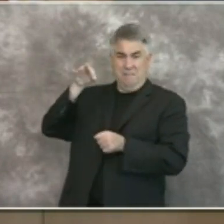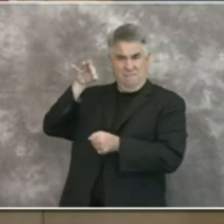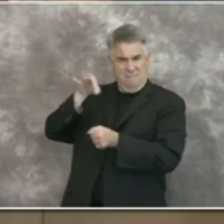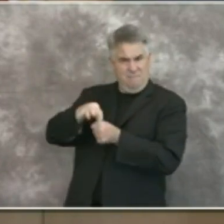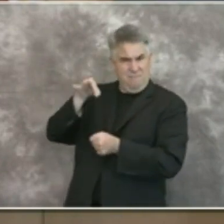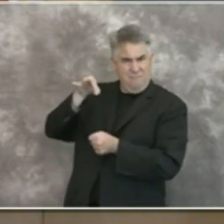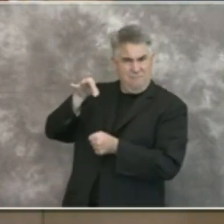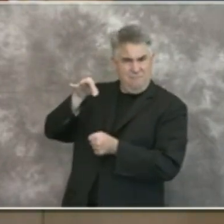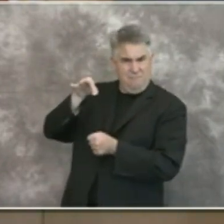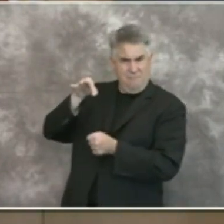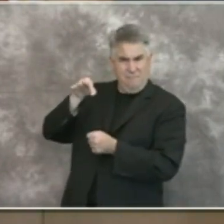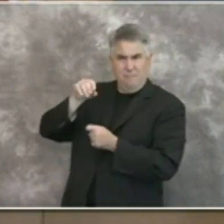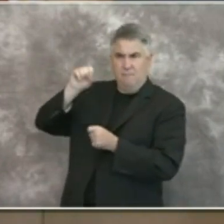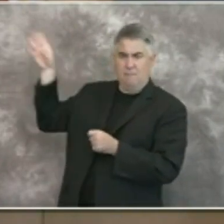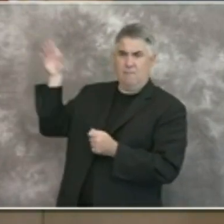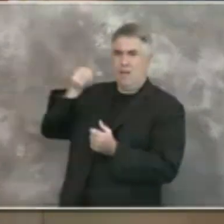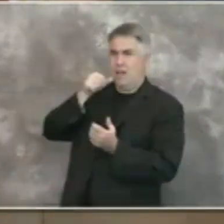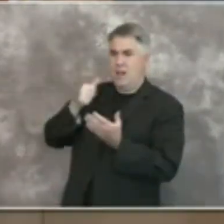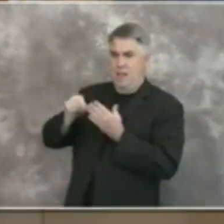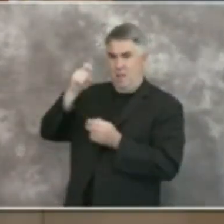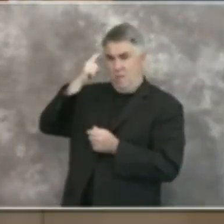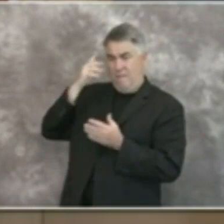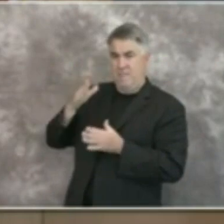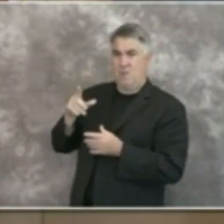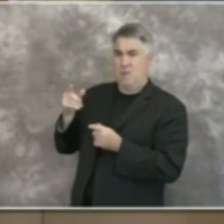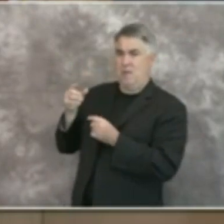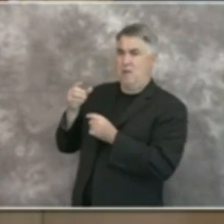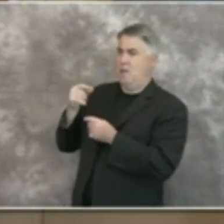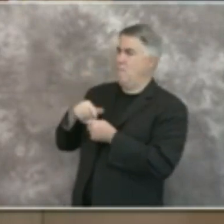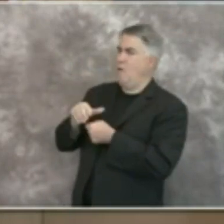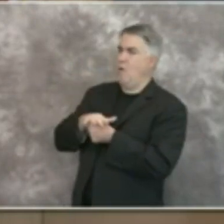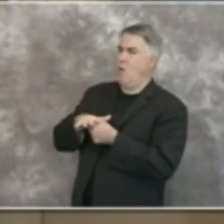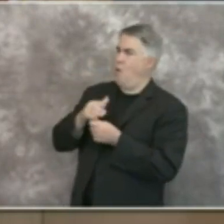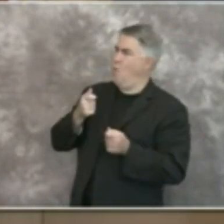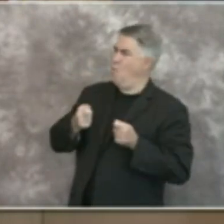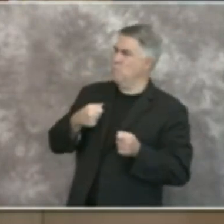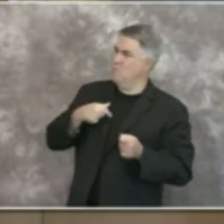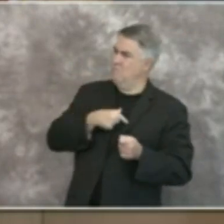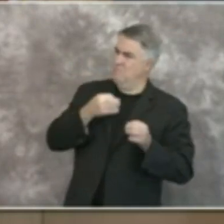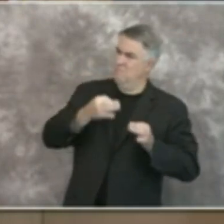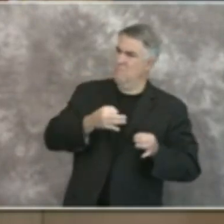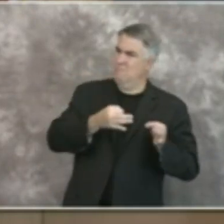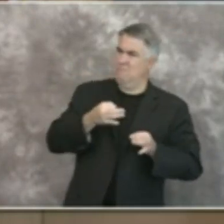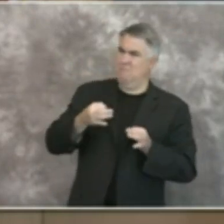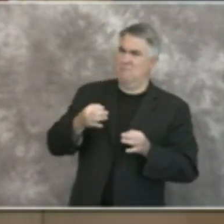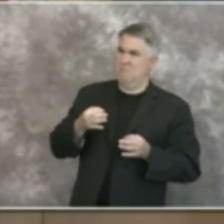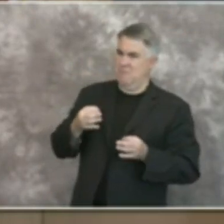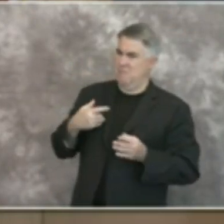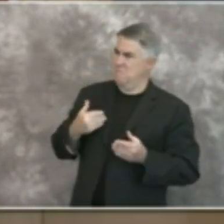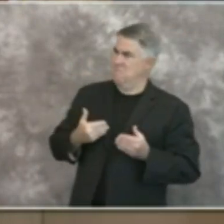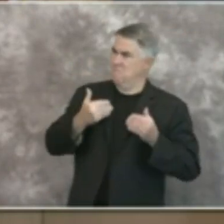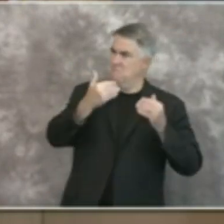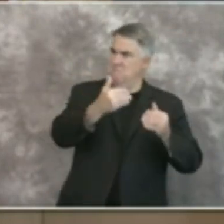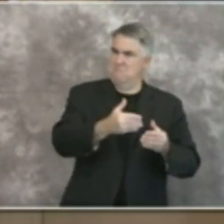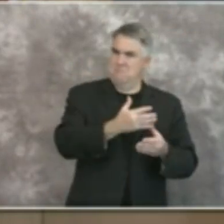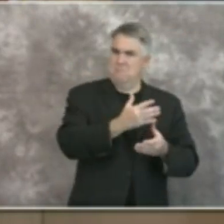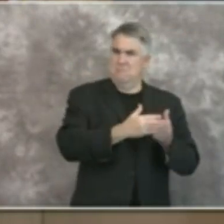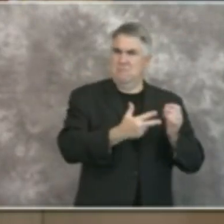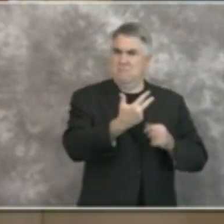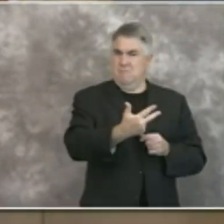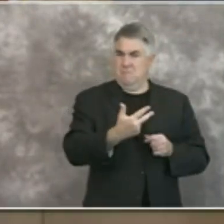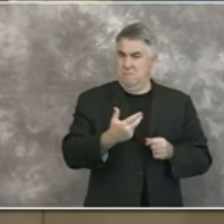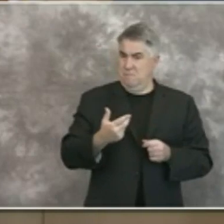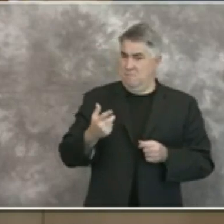in that letter to allow us to have more local control and be able to move further into stage three do you support